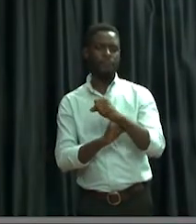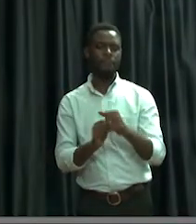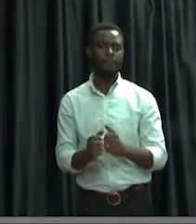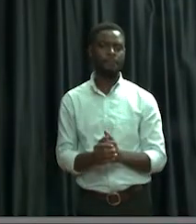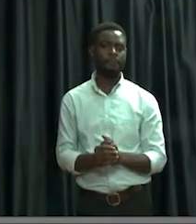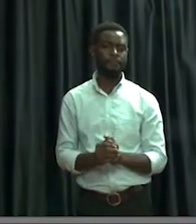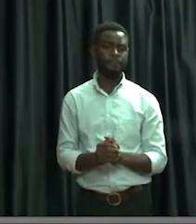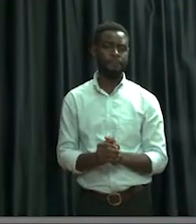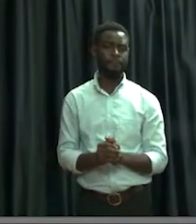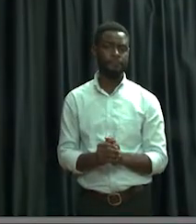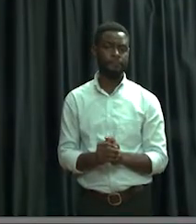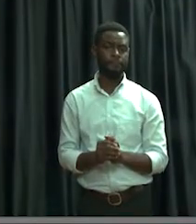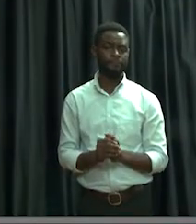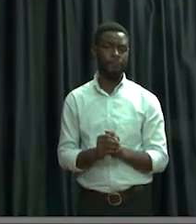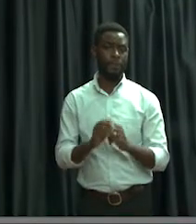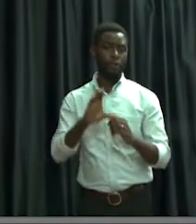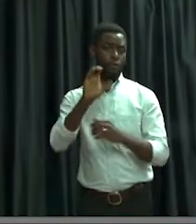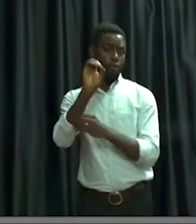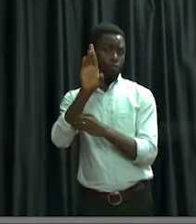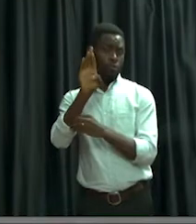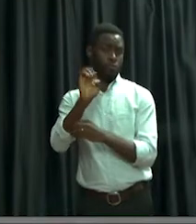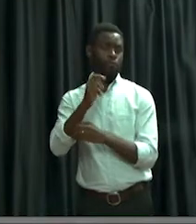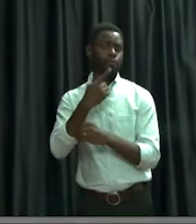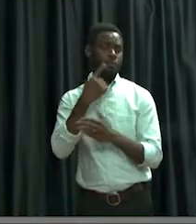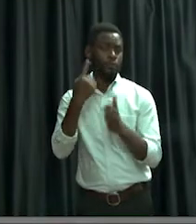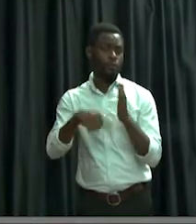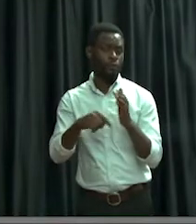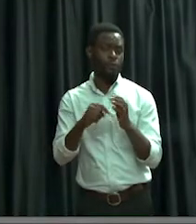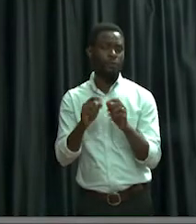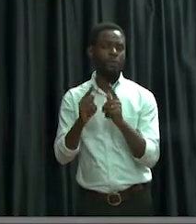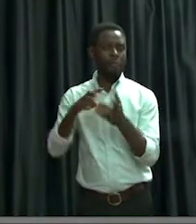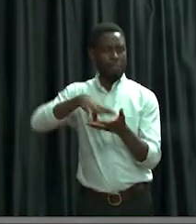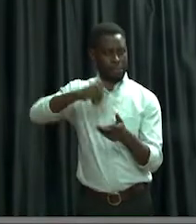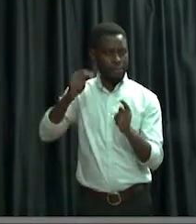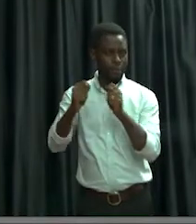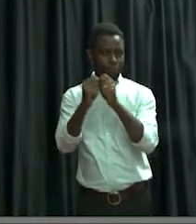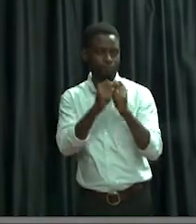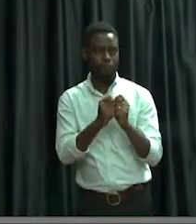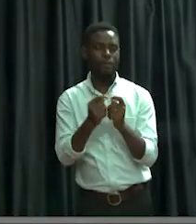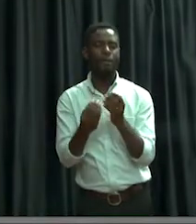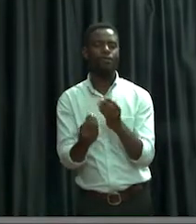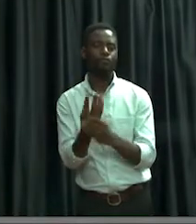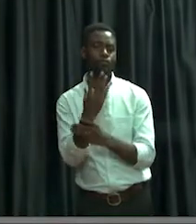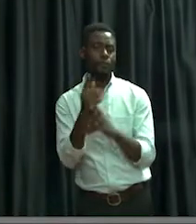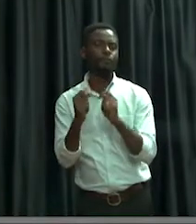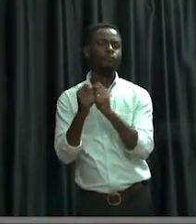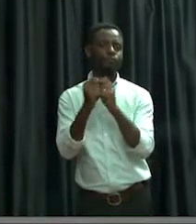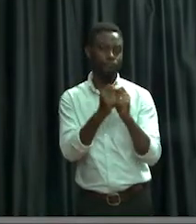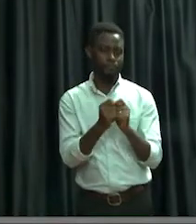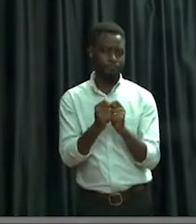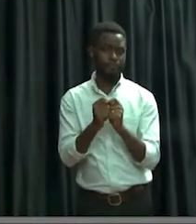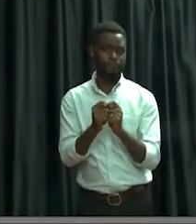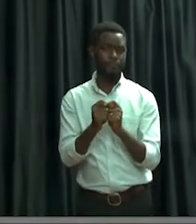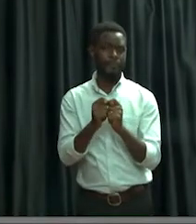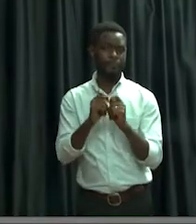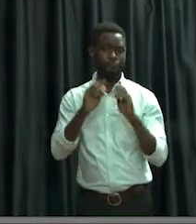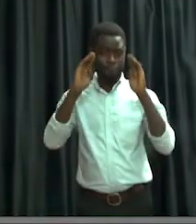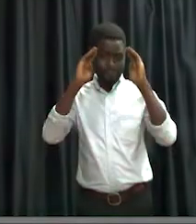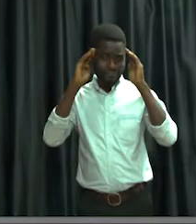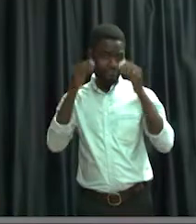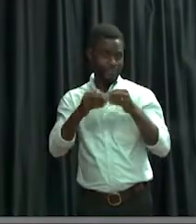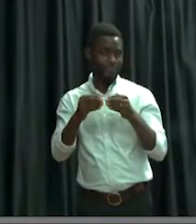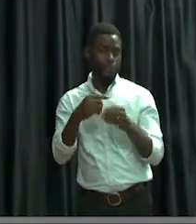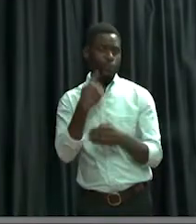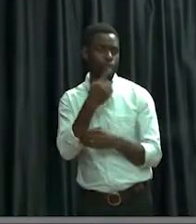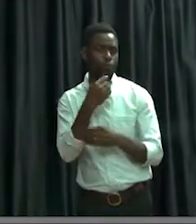and Solidaridad. At CORE, we simply say, learning together and growing together. Our